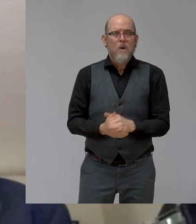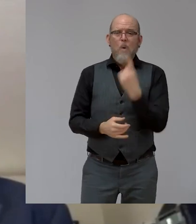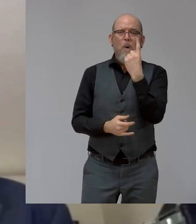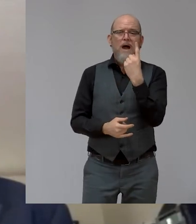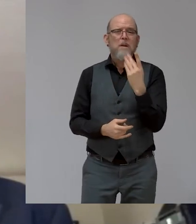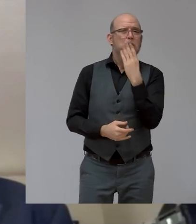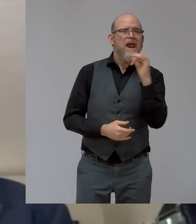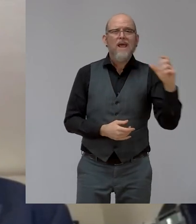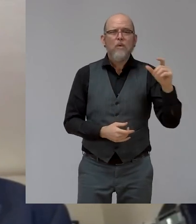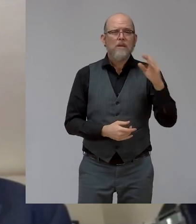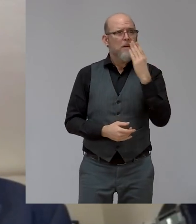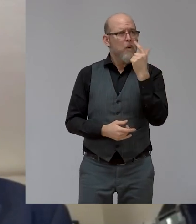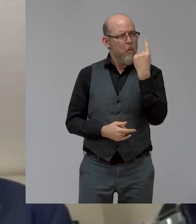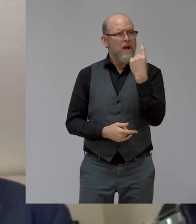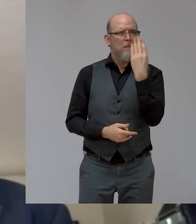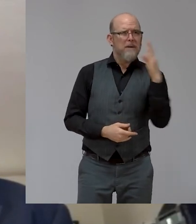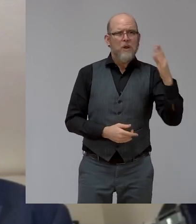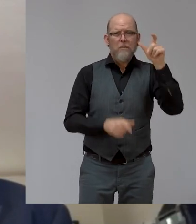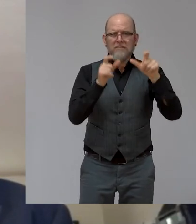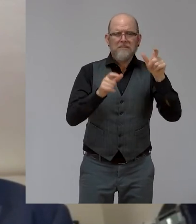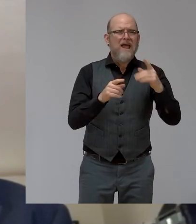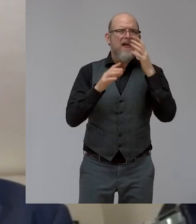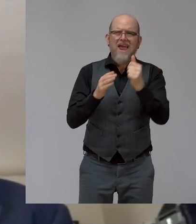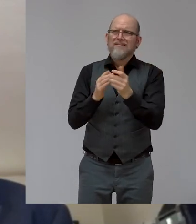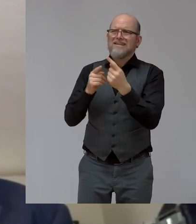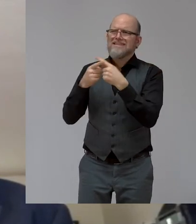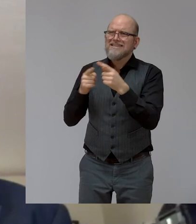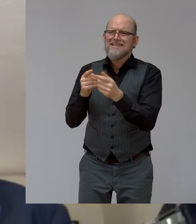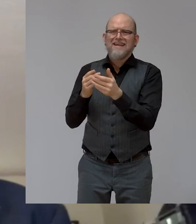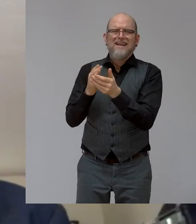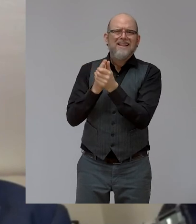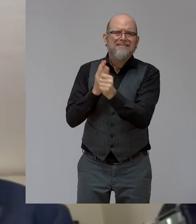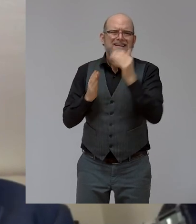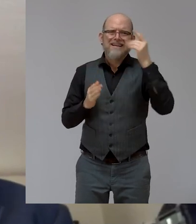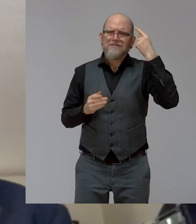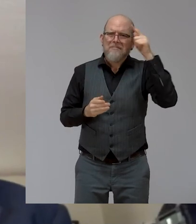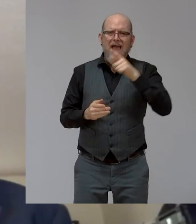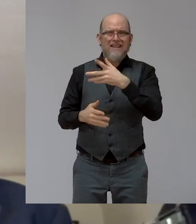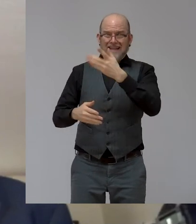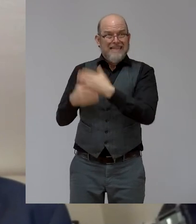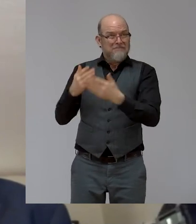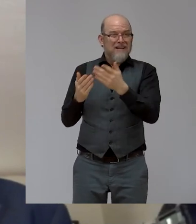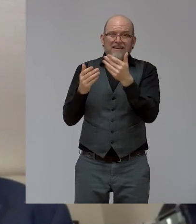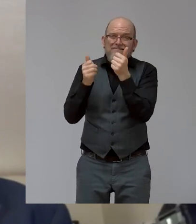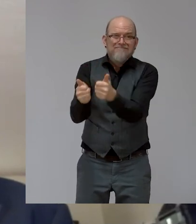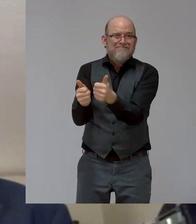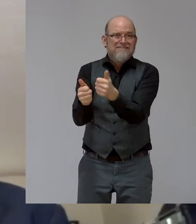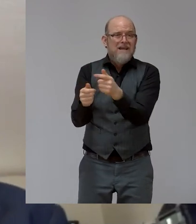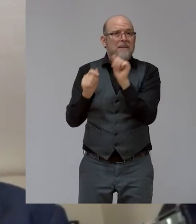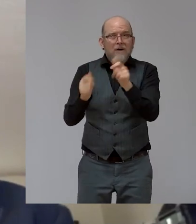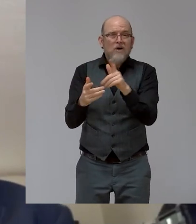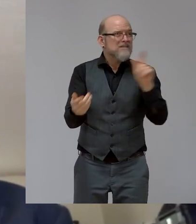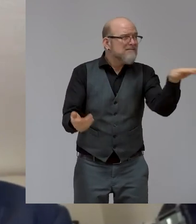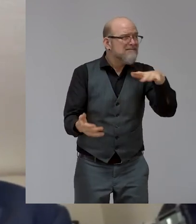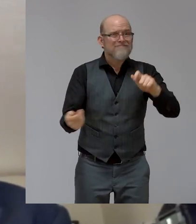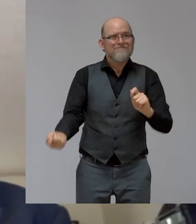because of this state in which we are. But also, I believe that we need to again look